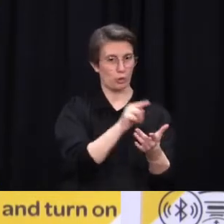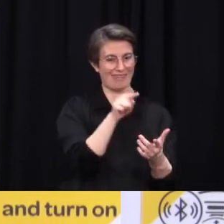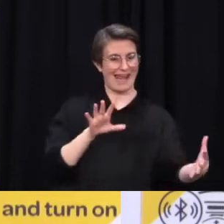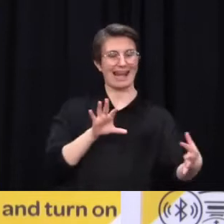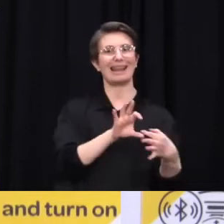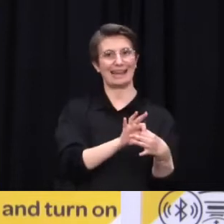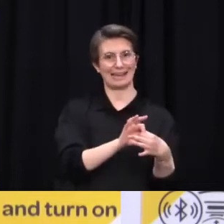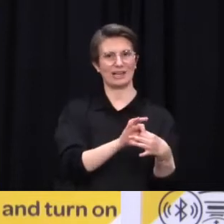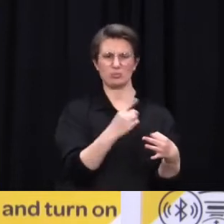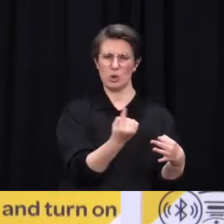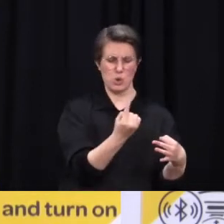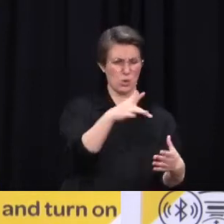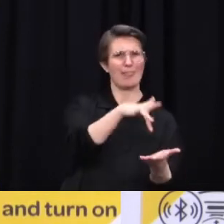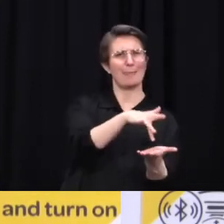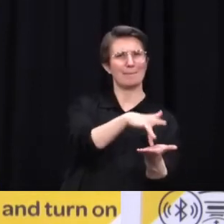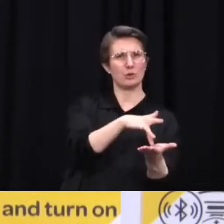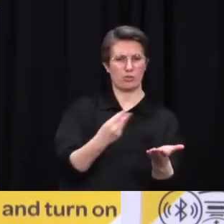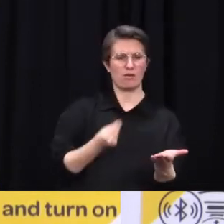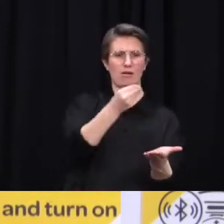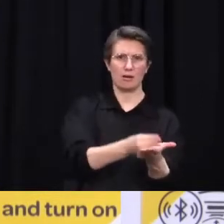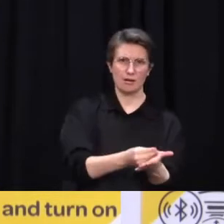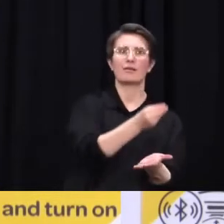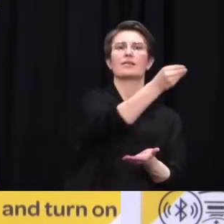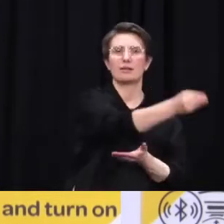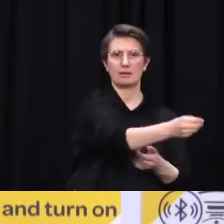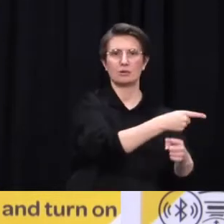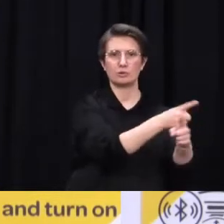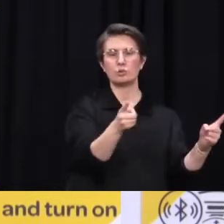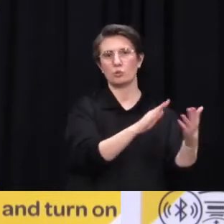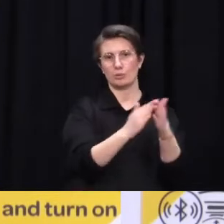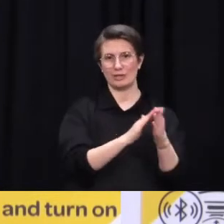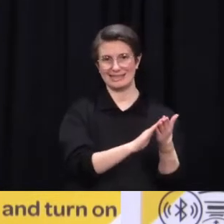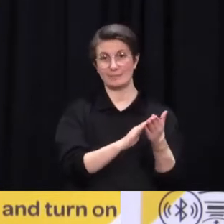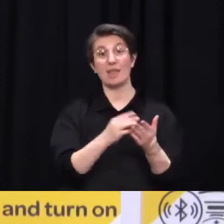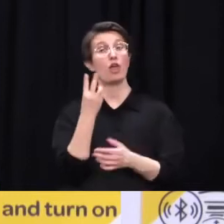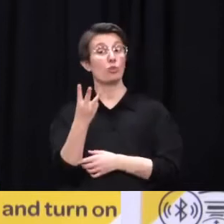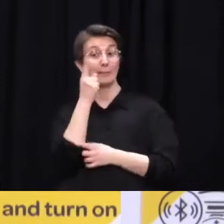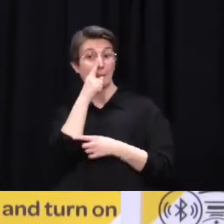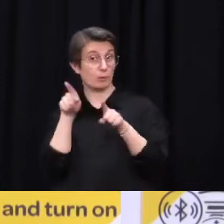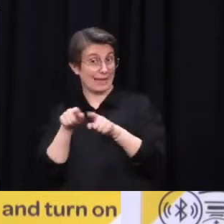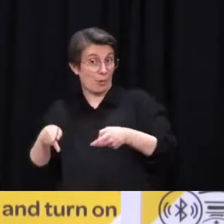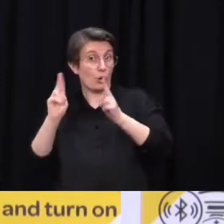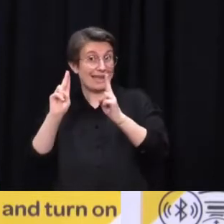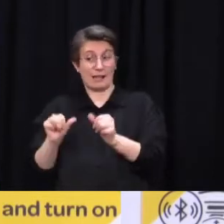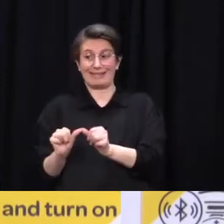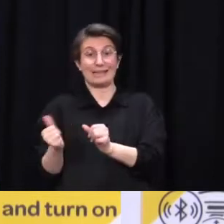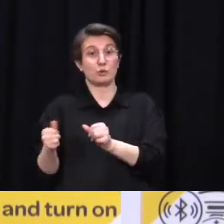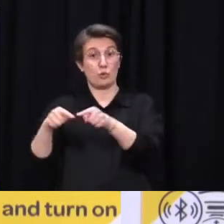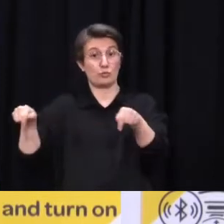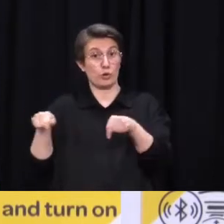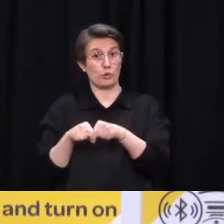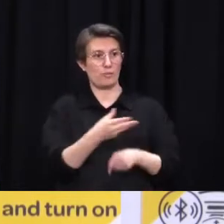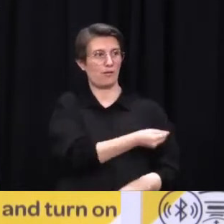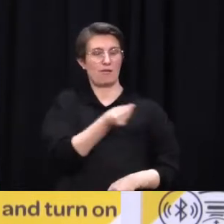considered part of the cluster. We continue to pursue every avenue quite vigorously to see where that transmission might have occurred.